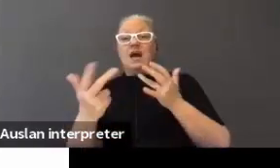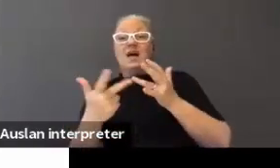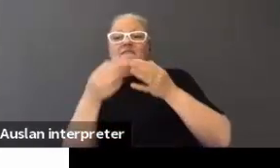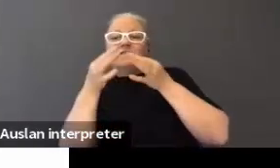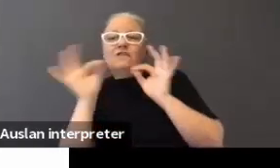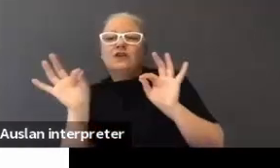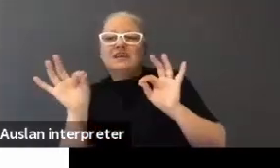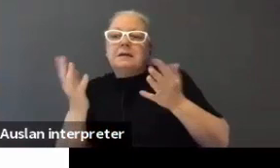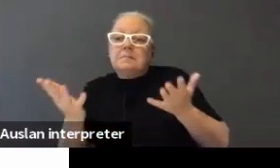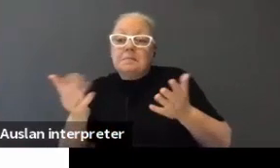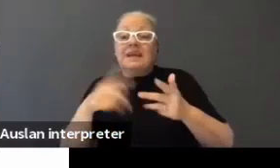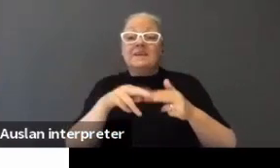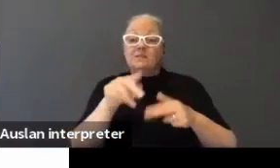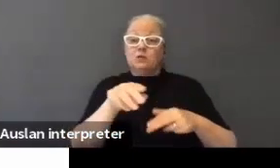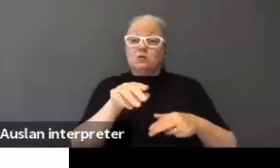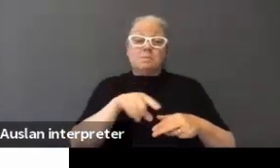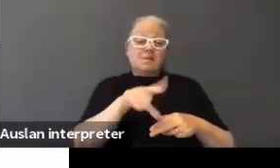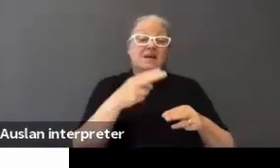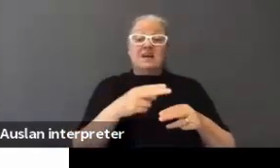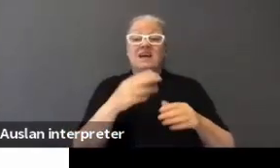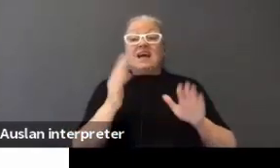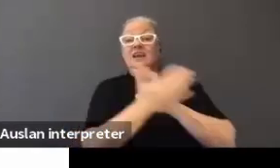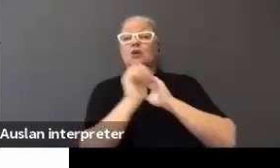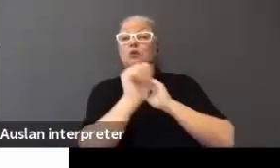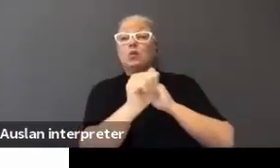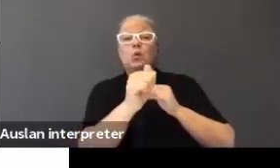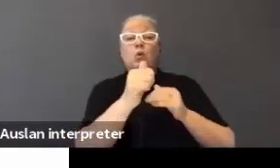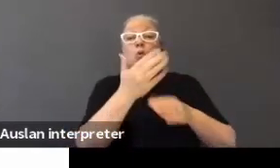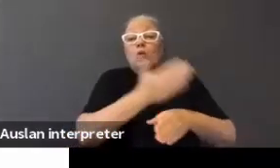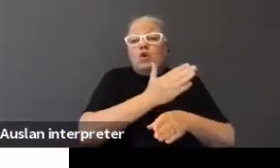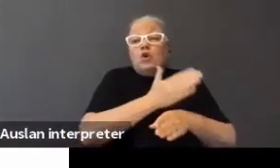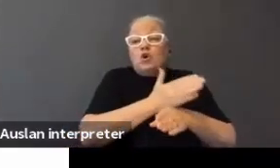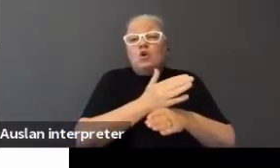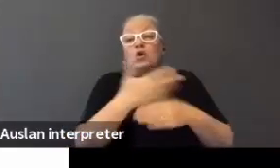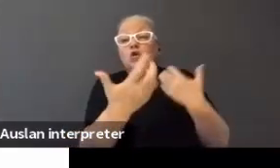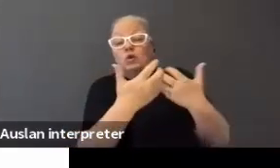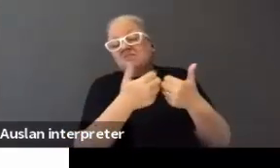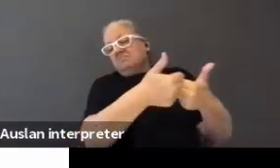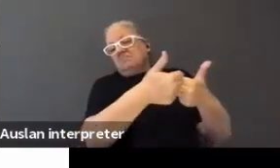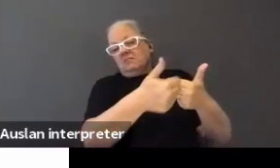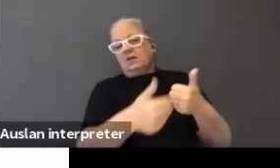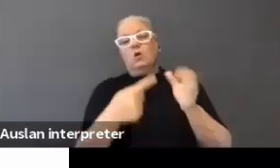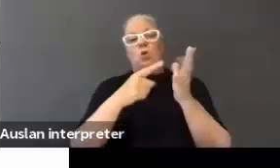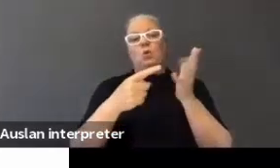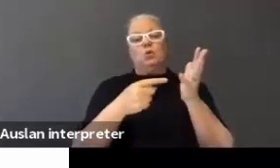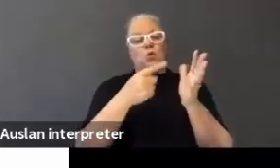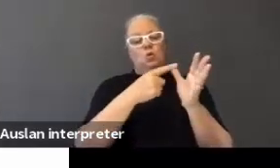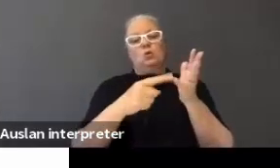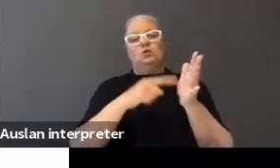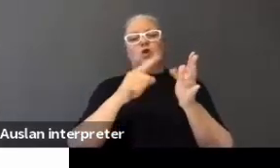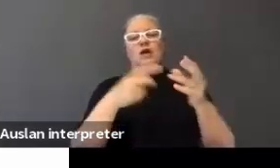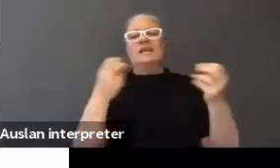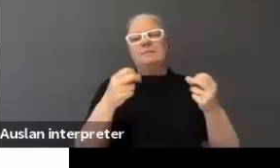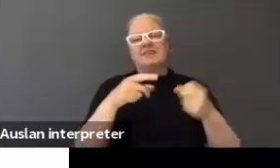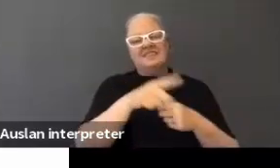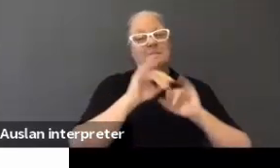But if you're going to pay for it for your institution, then that's different. Now, yes, auto captions are terrible. We'll give an example of